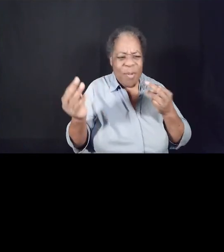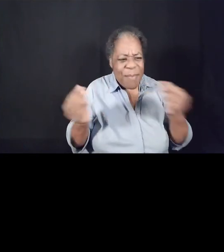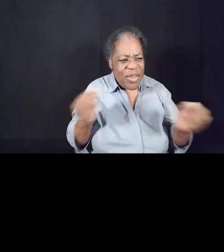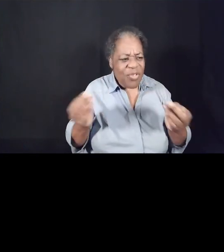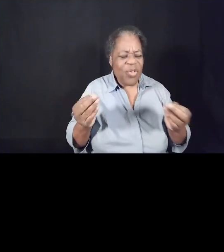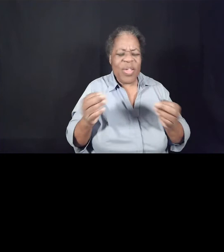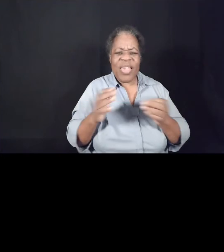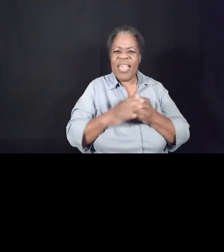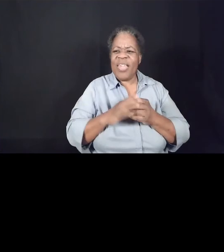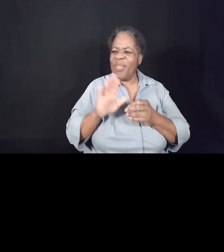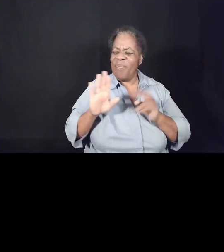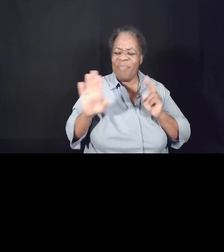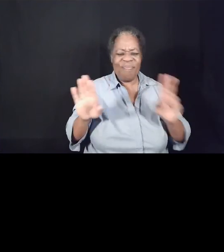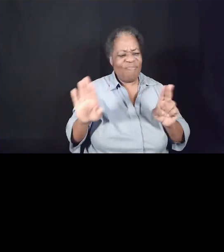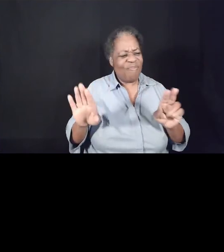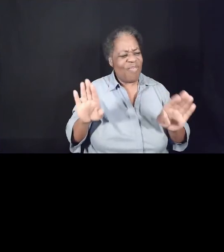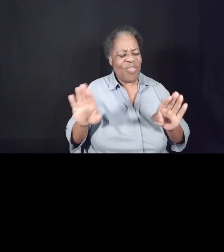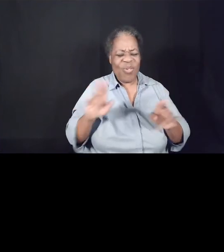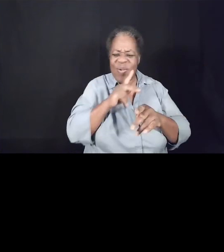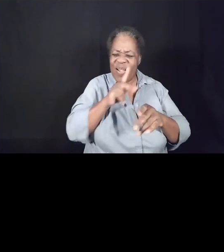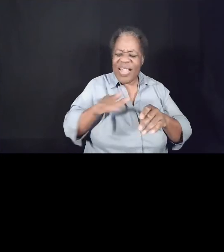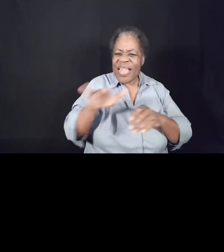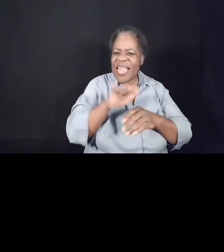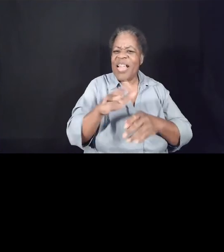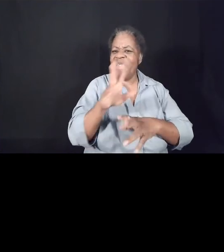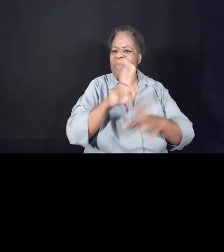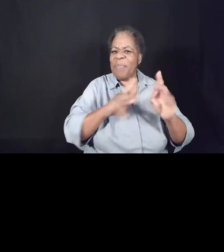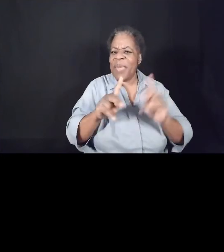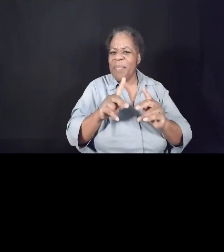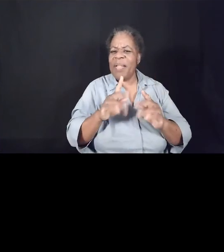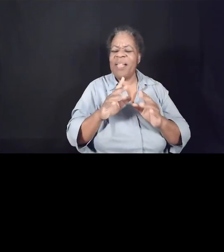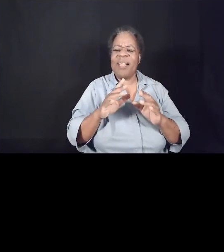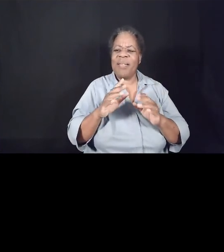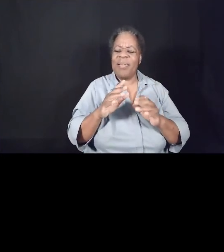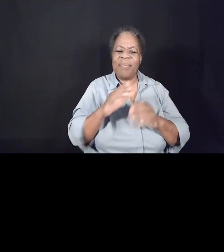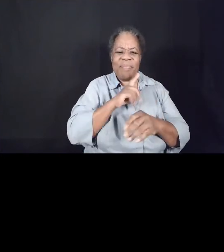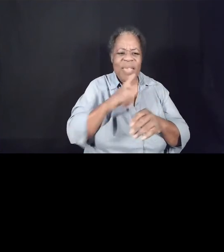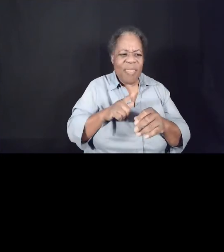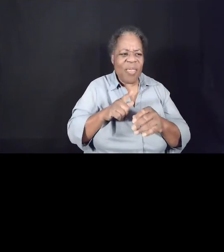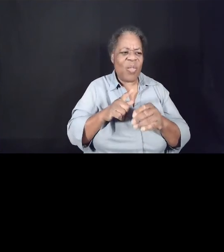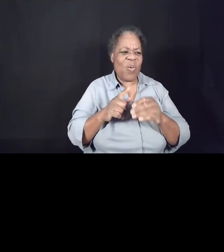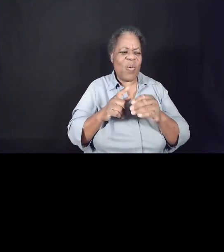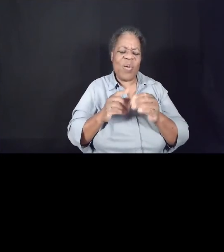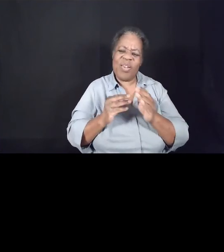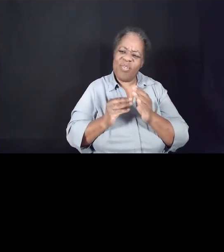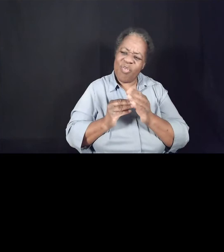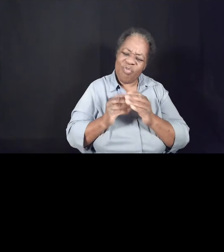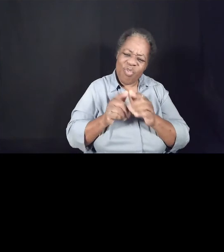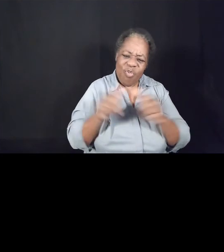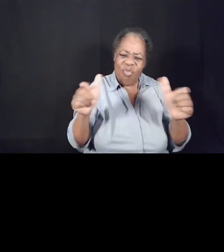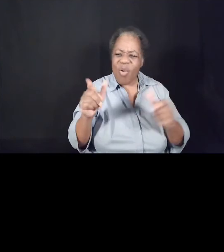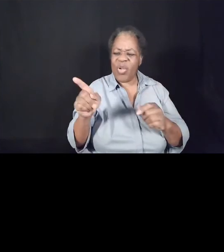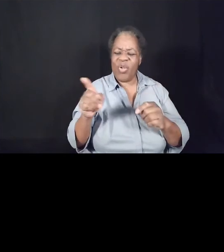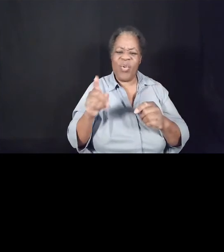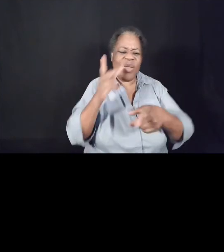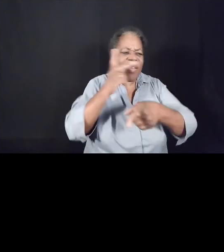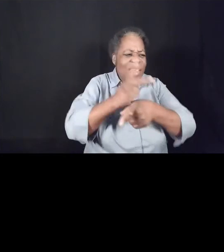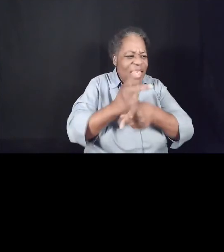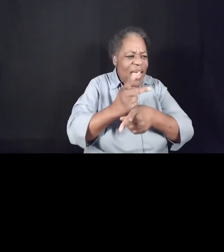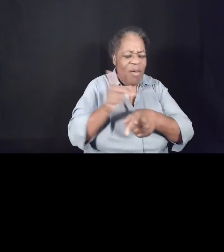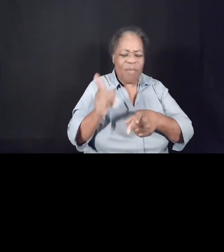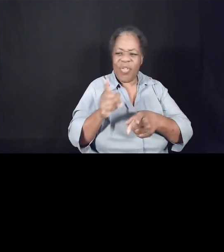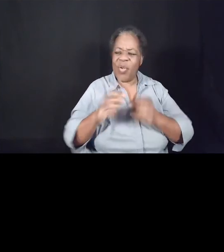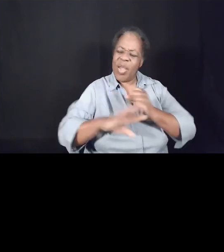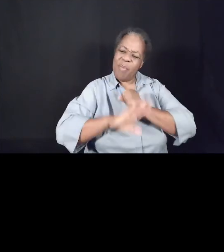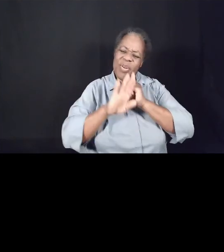doing some significant kingdom things. And may the Lord grow you and prosper you, watch over you, and protect you from harm as